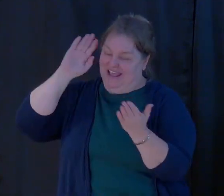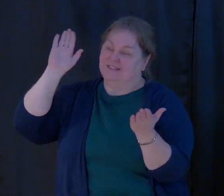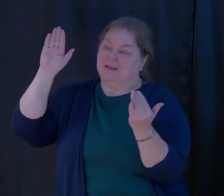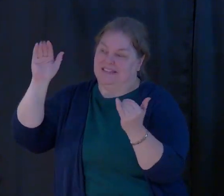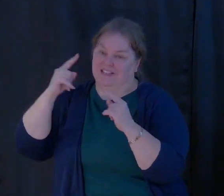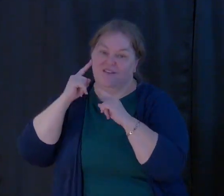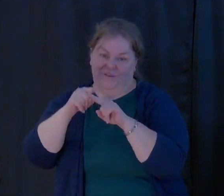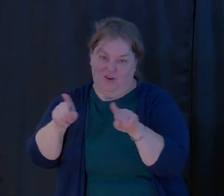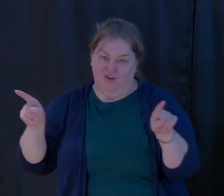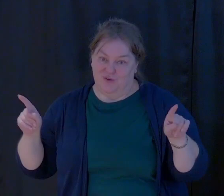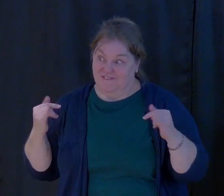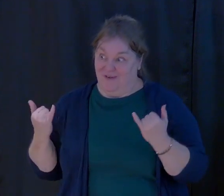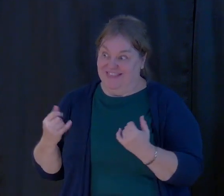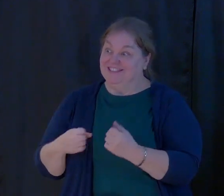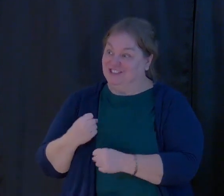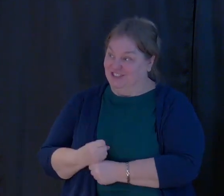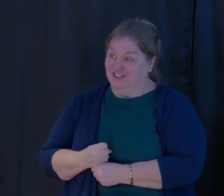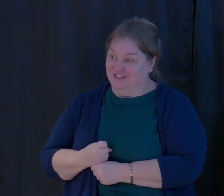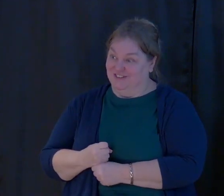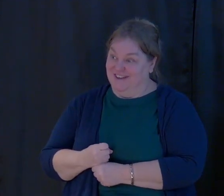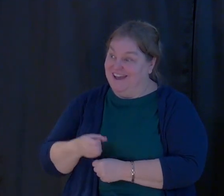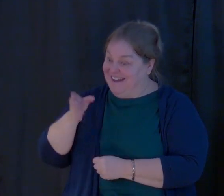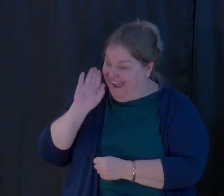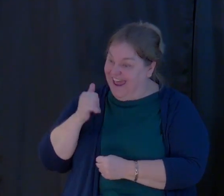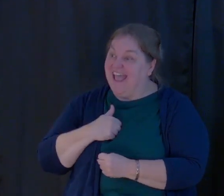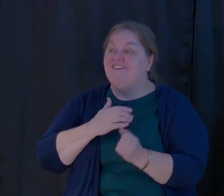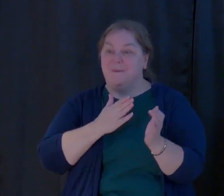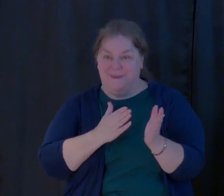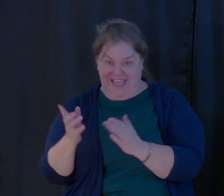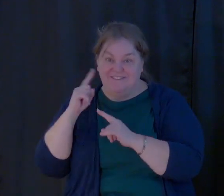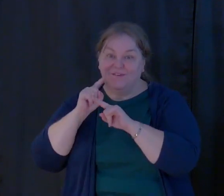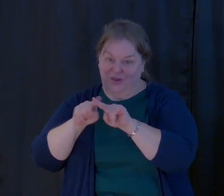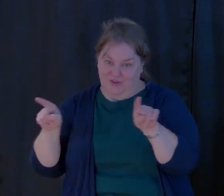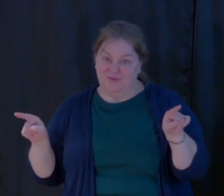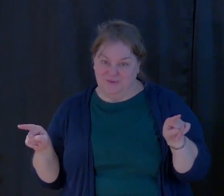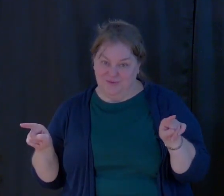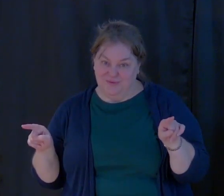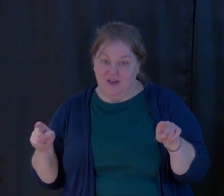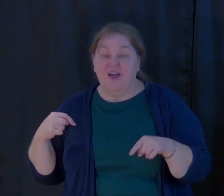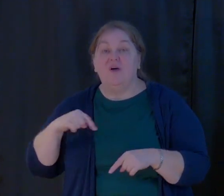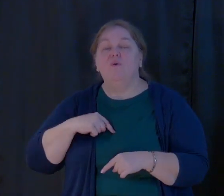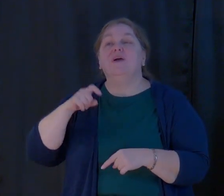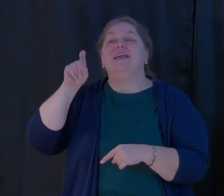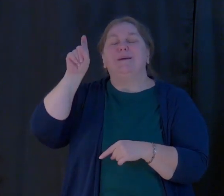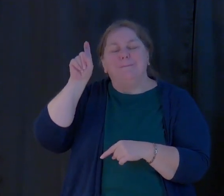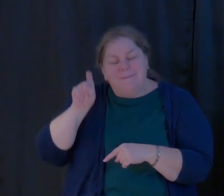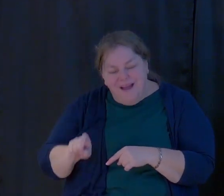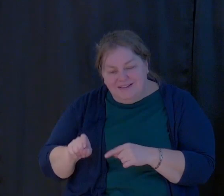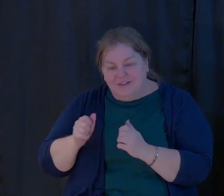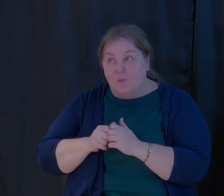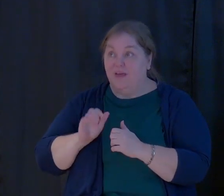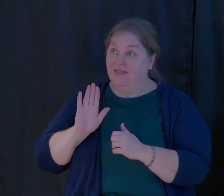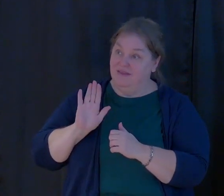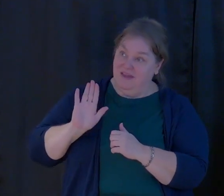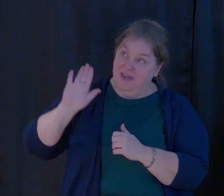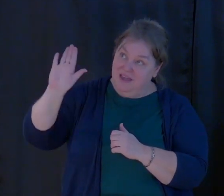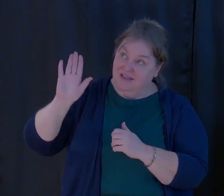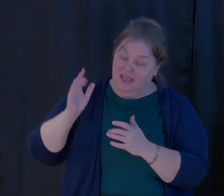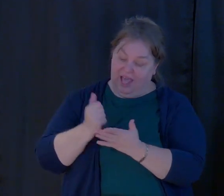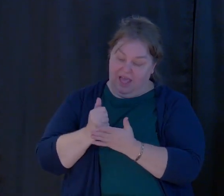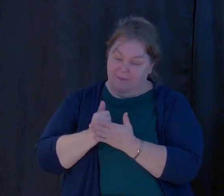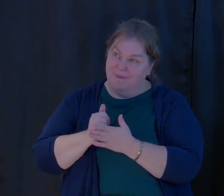you for this year. And we must, with His help and with His presence,